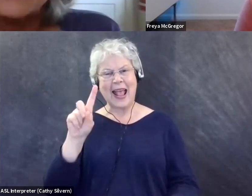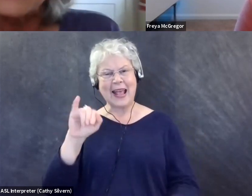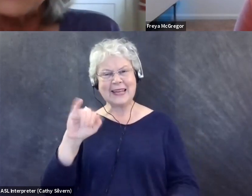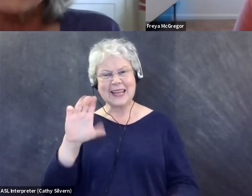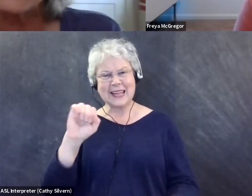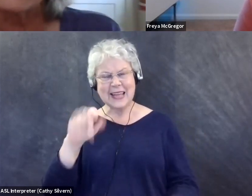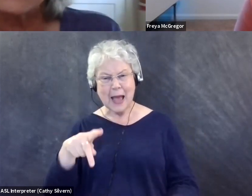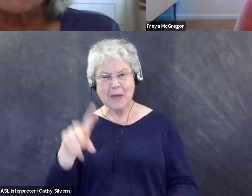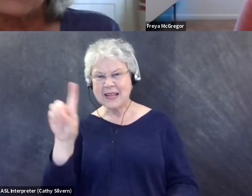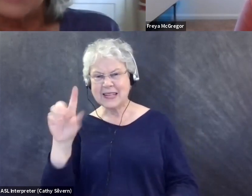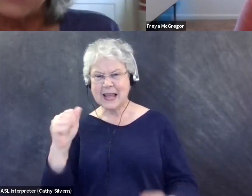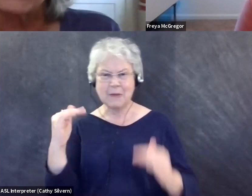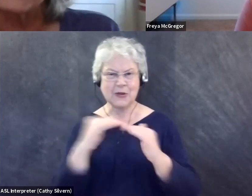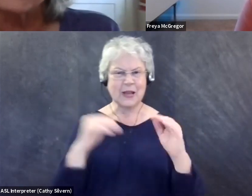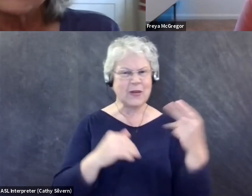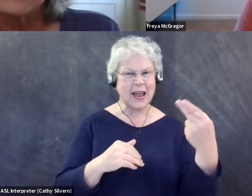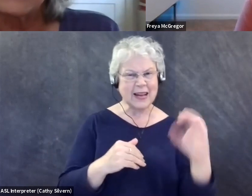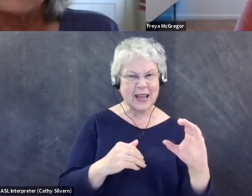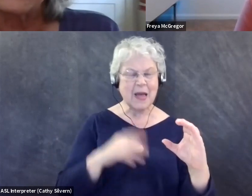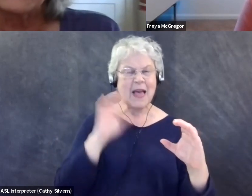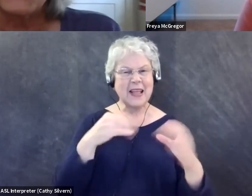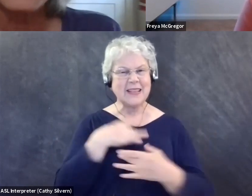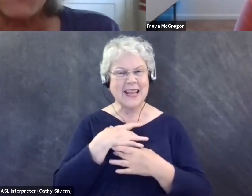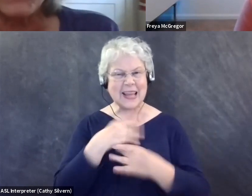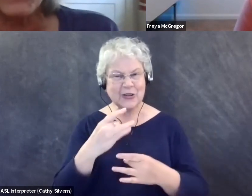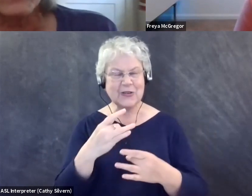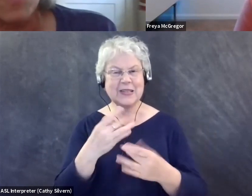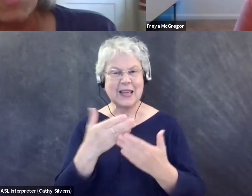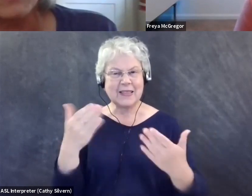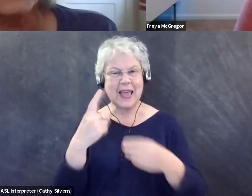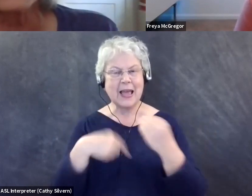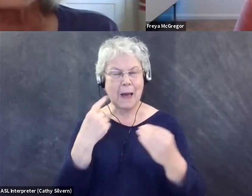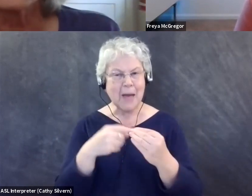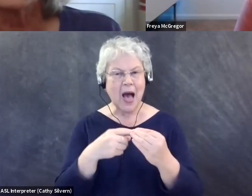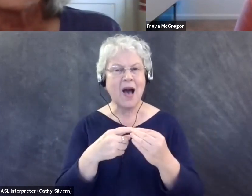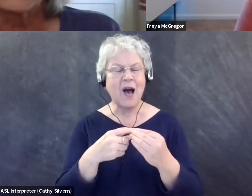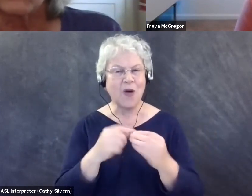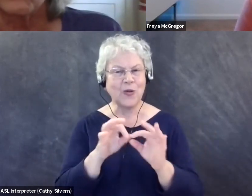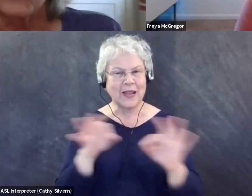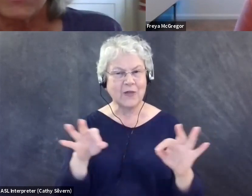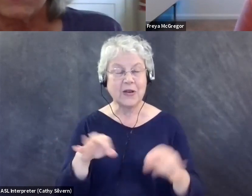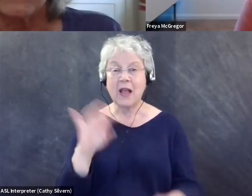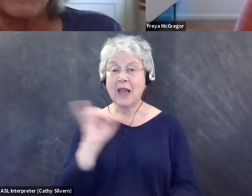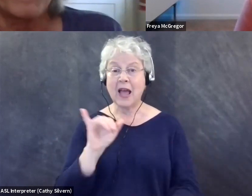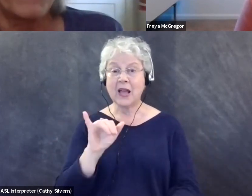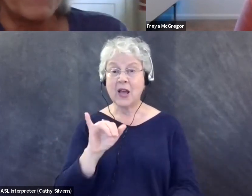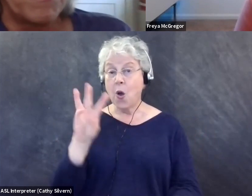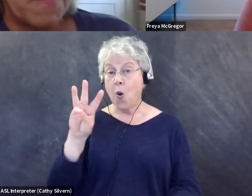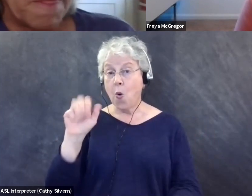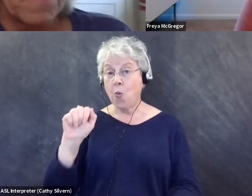that's the interesting thing about language and, you know, the same with the word walk. Cause you know, the,